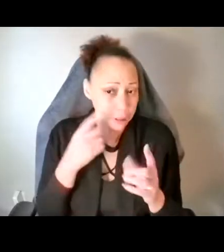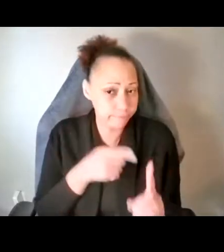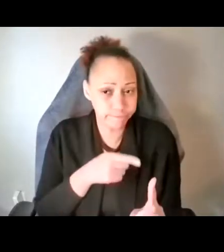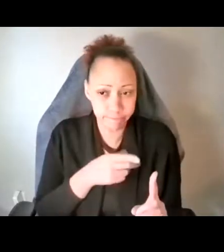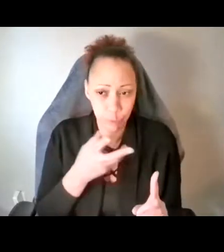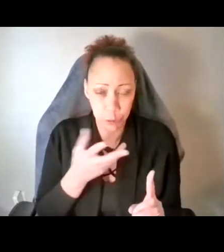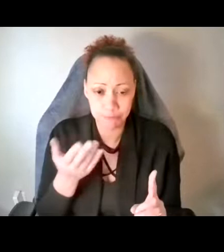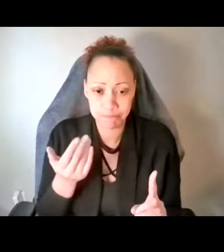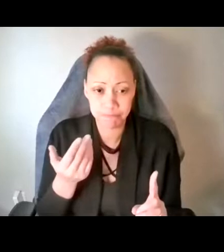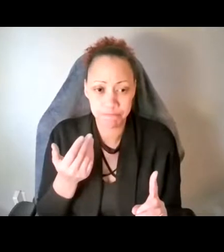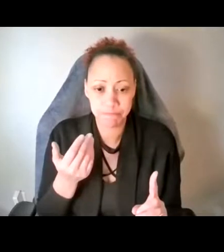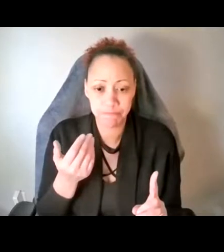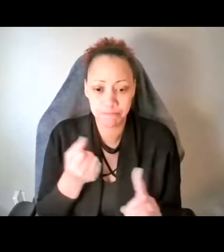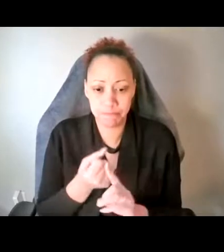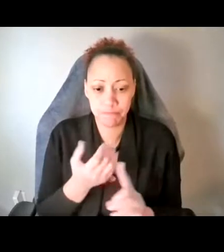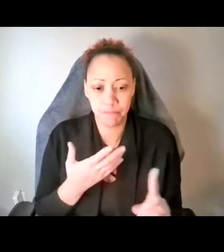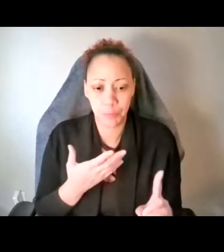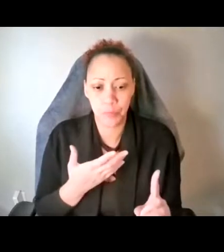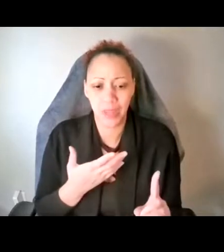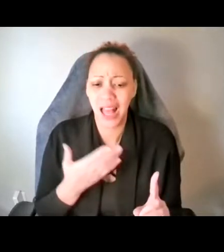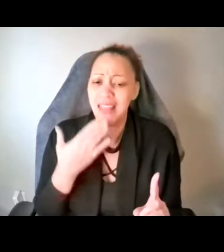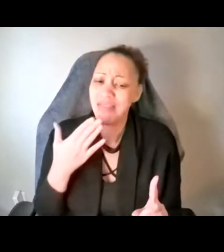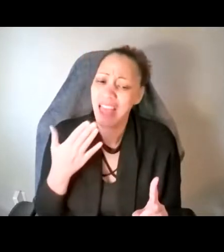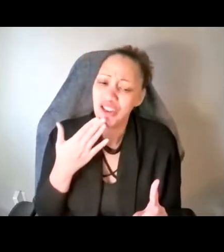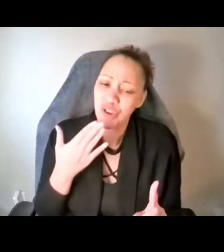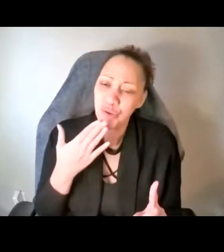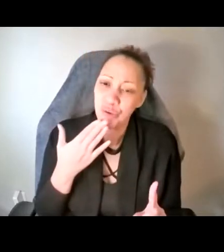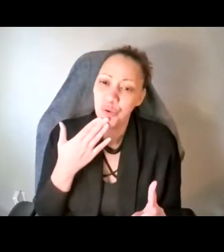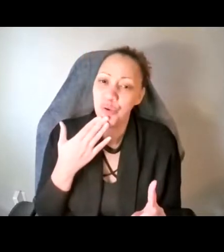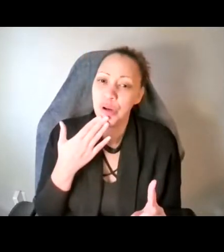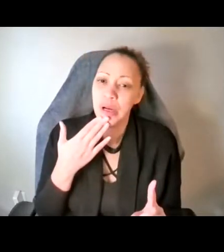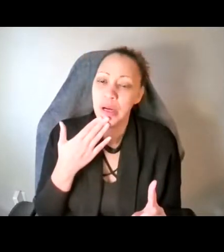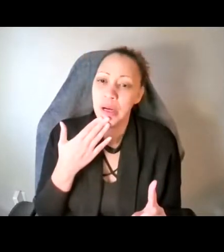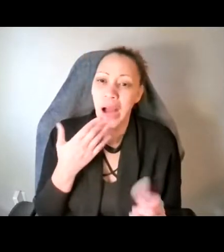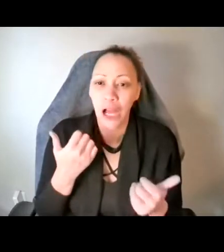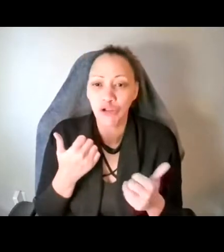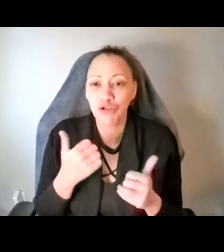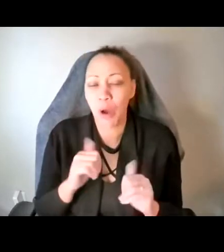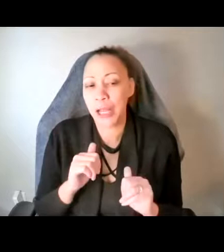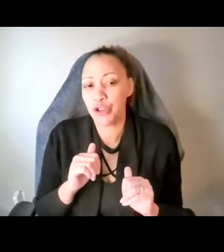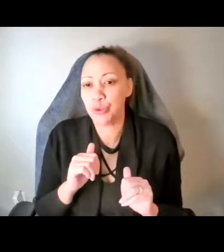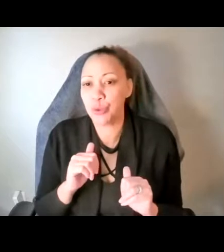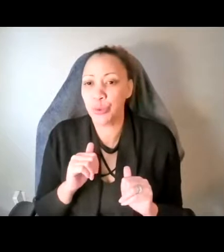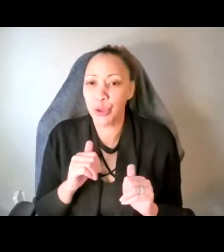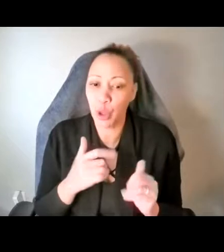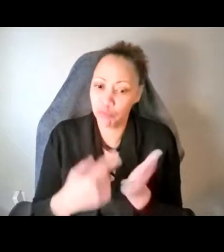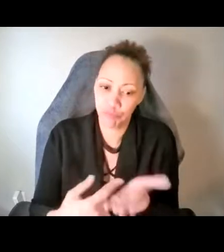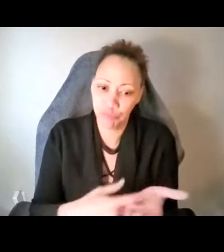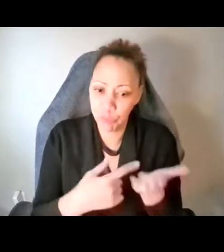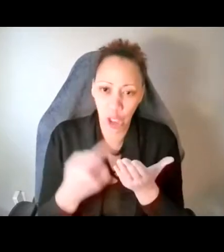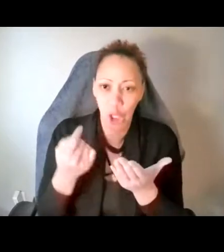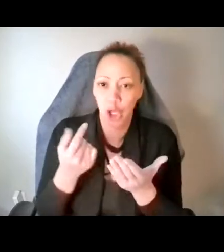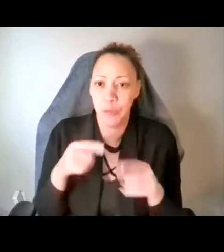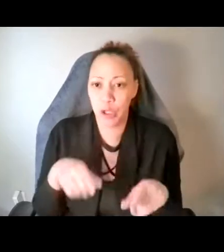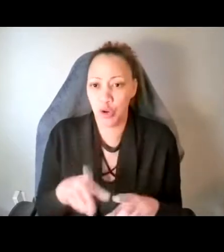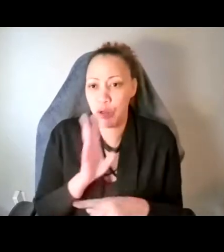about that. Mm-hmm. Absolutely. Thank you for bringing that up. Um, I tried to allude to it a little bit, uh, during the talk, um, but